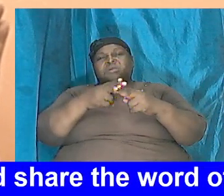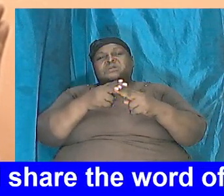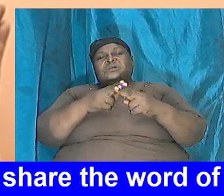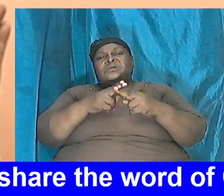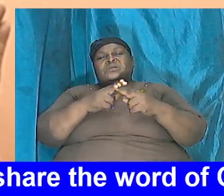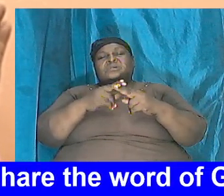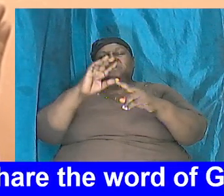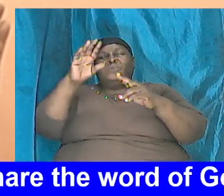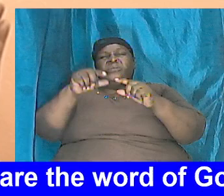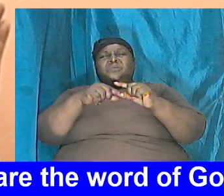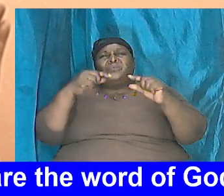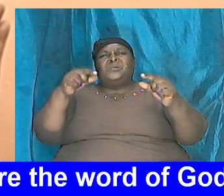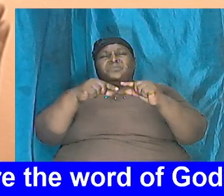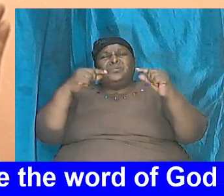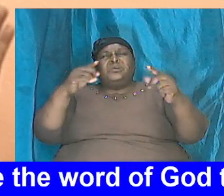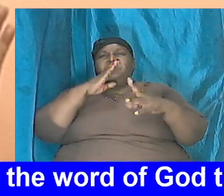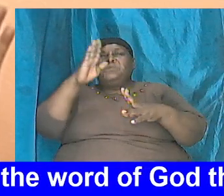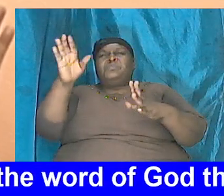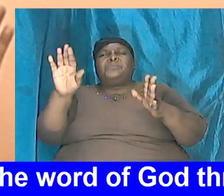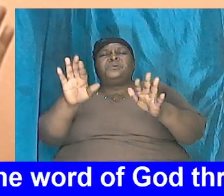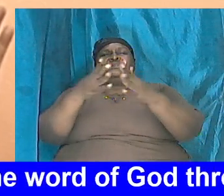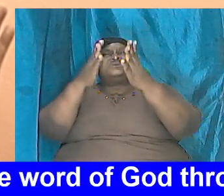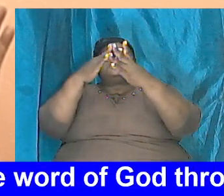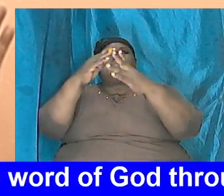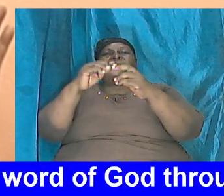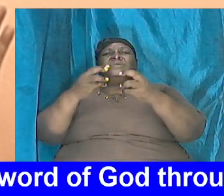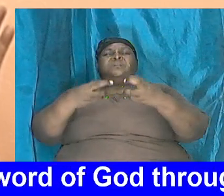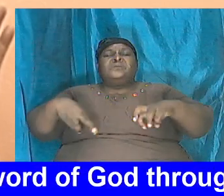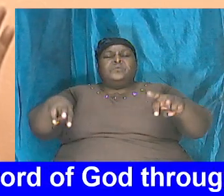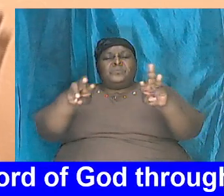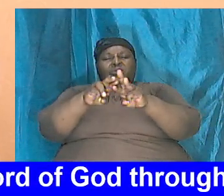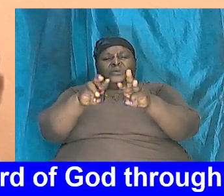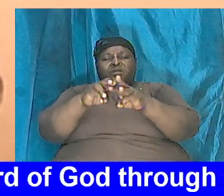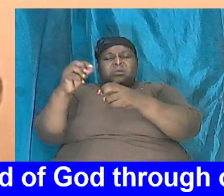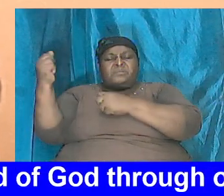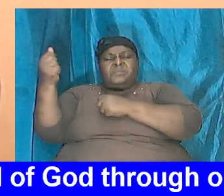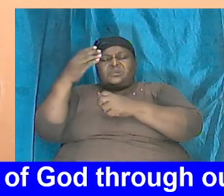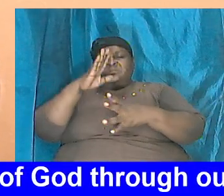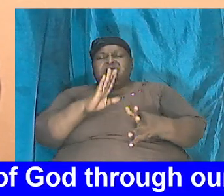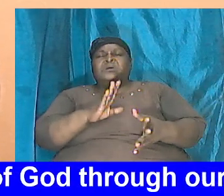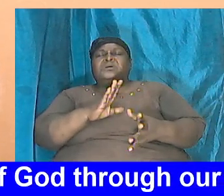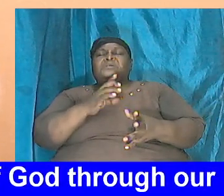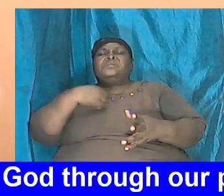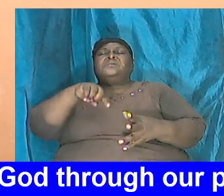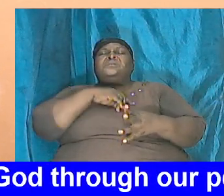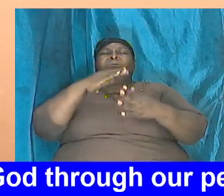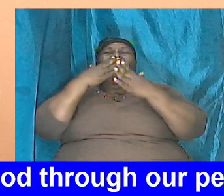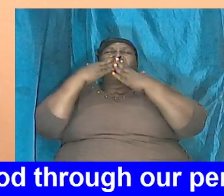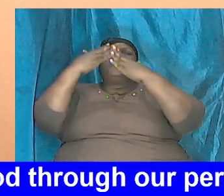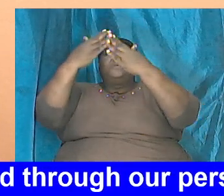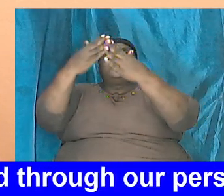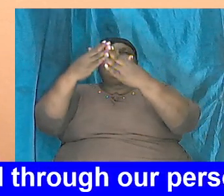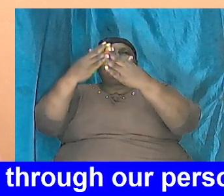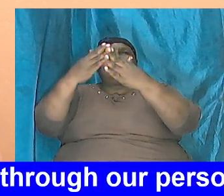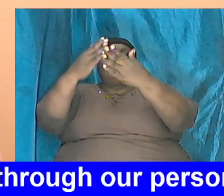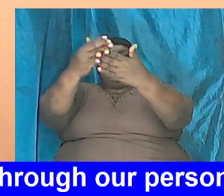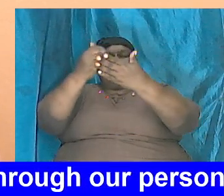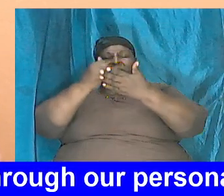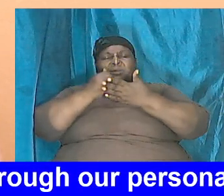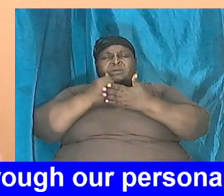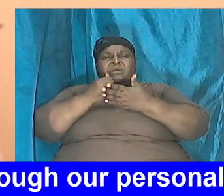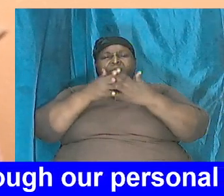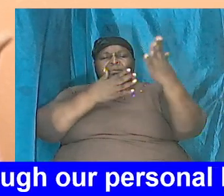are great and you are greatly to be praised you are worthy mighty God and we thank you for helping us and for